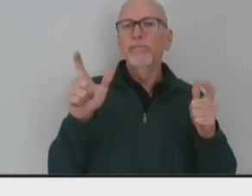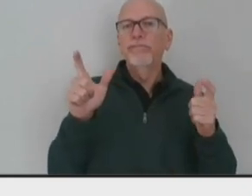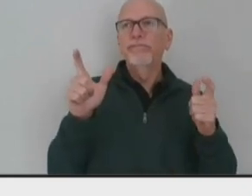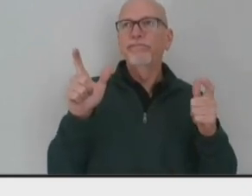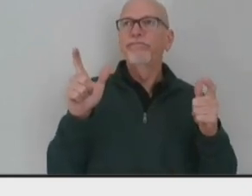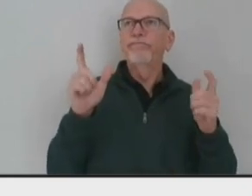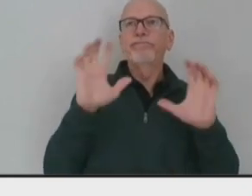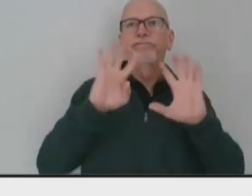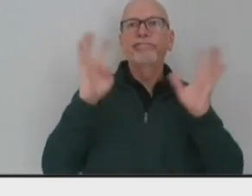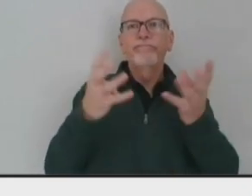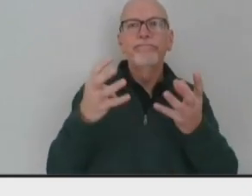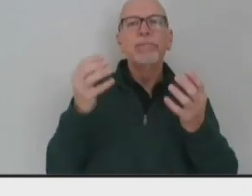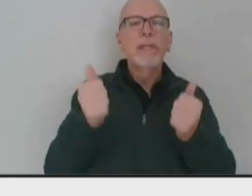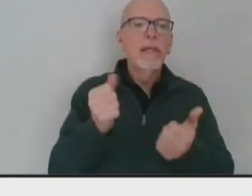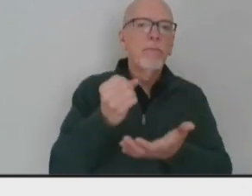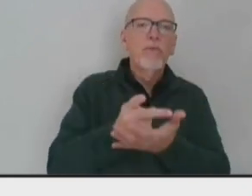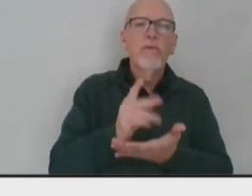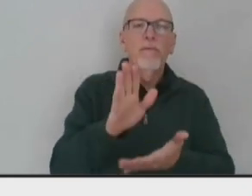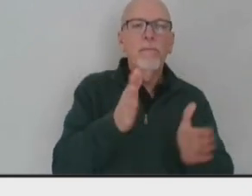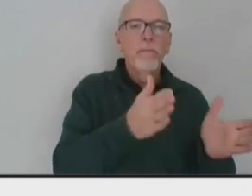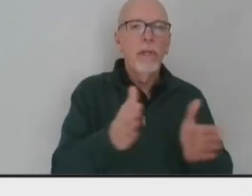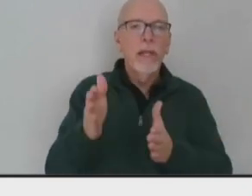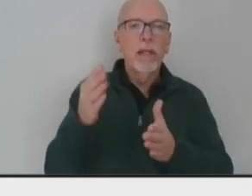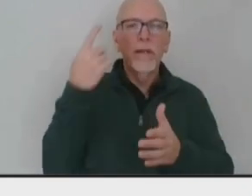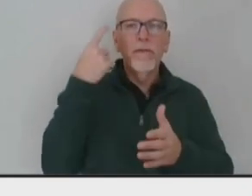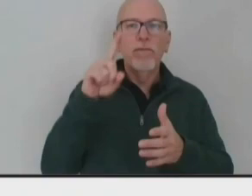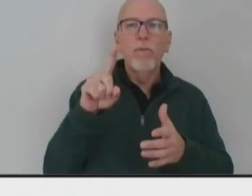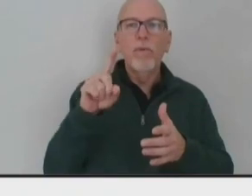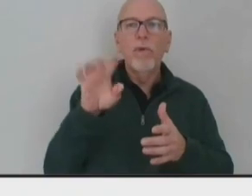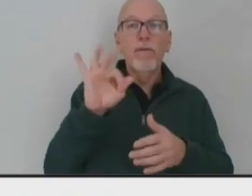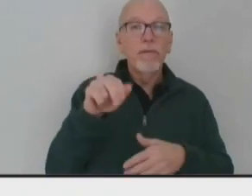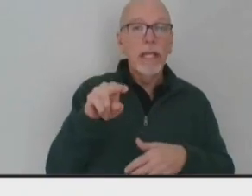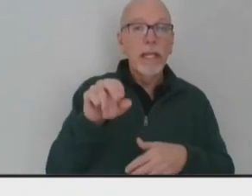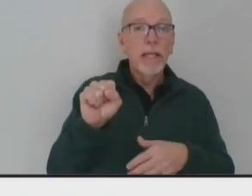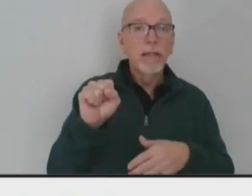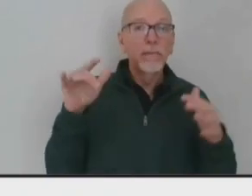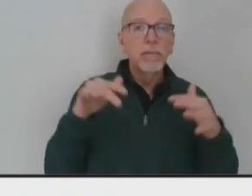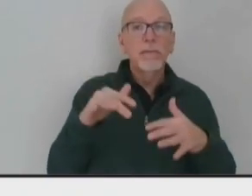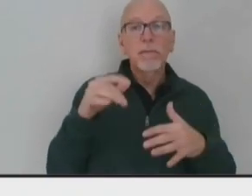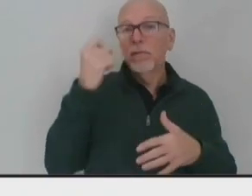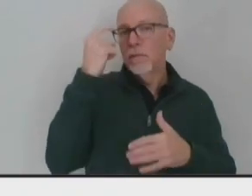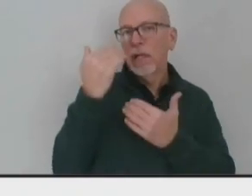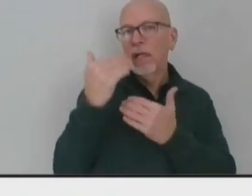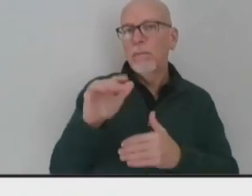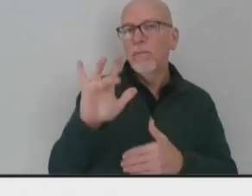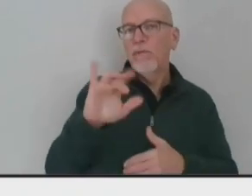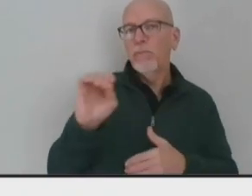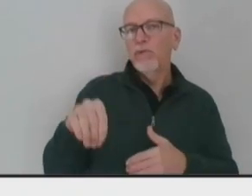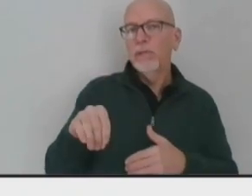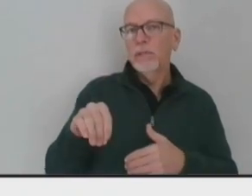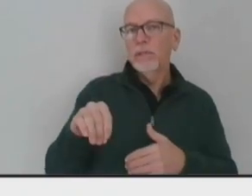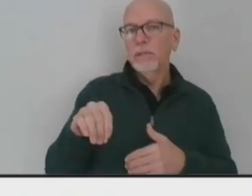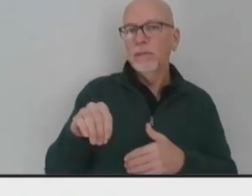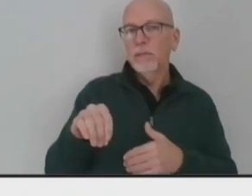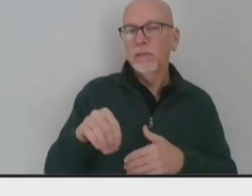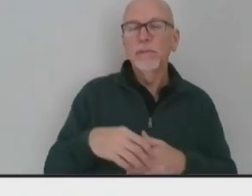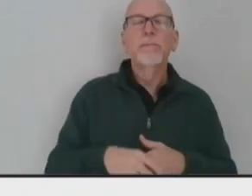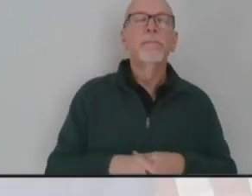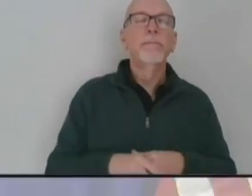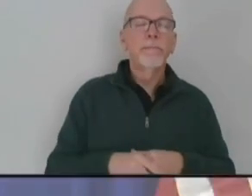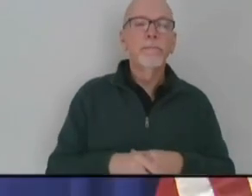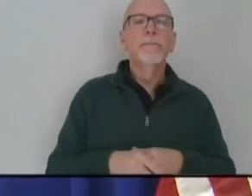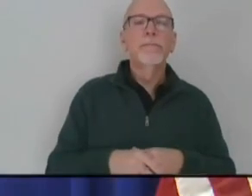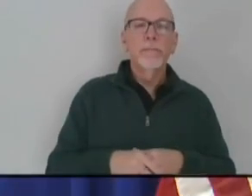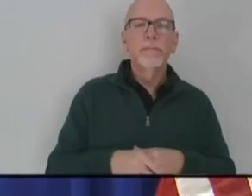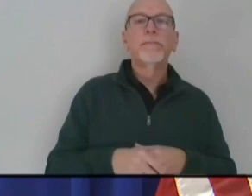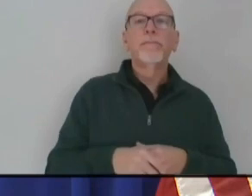approve your plan for fan attendance up to 25% capacity. What I have seen